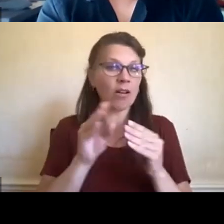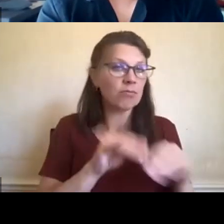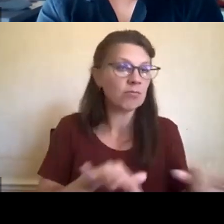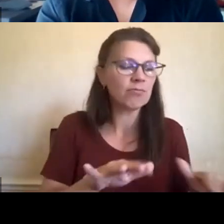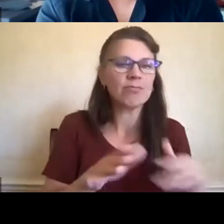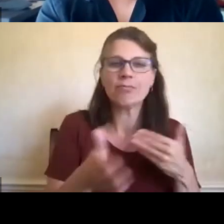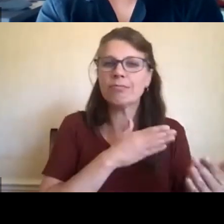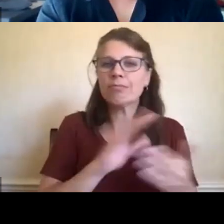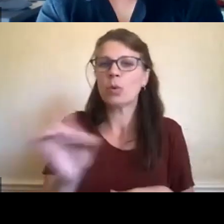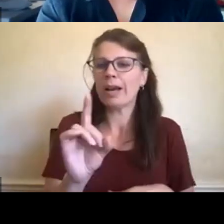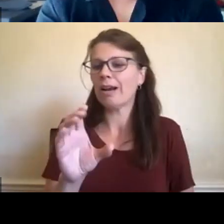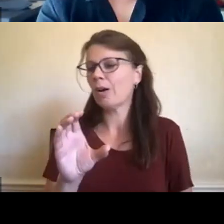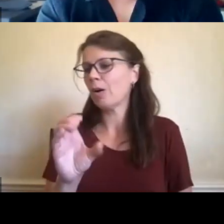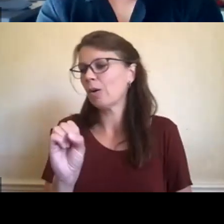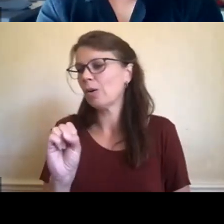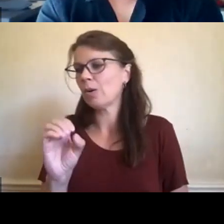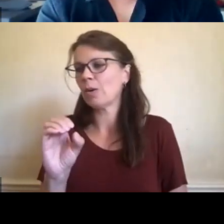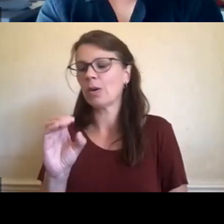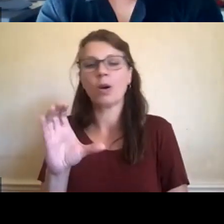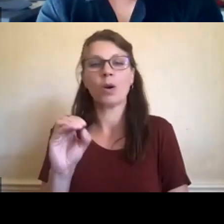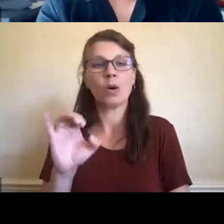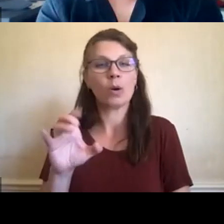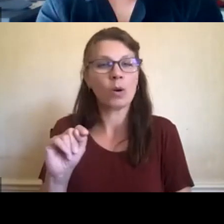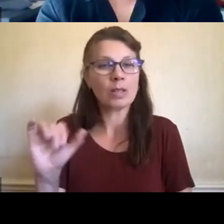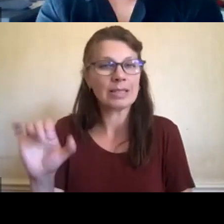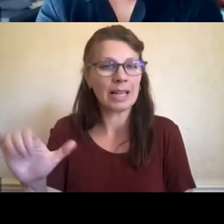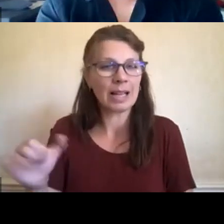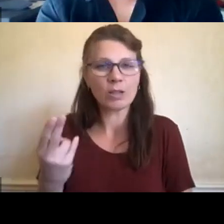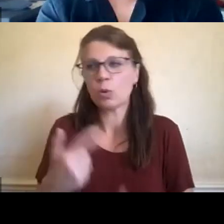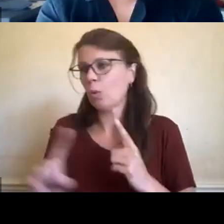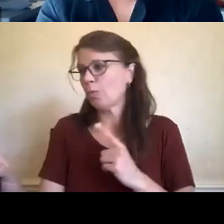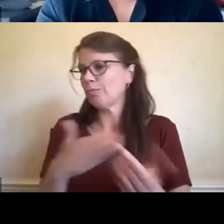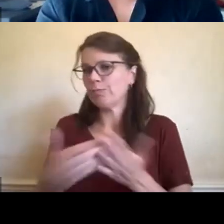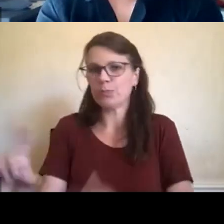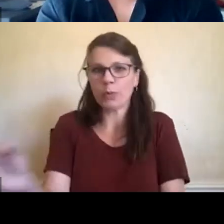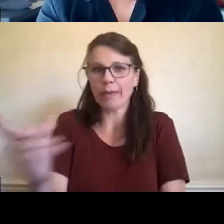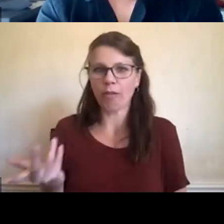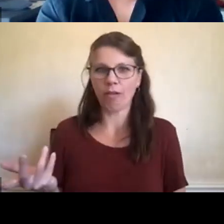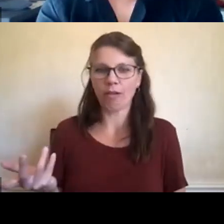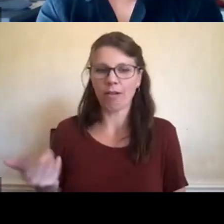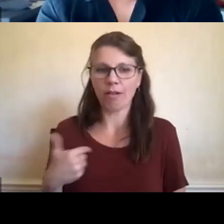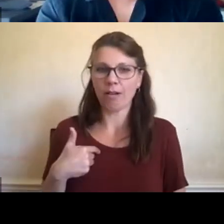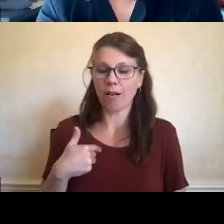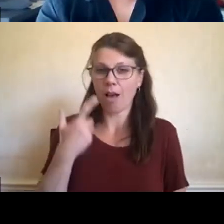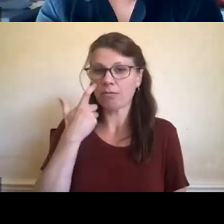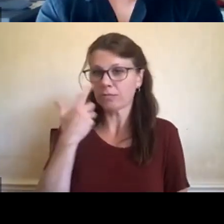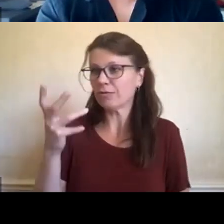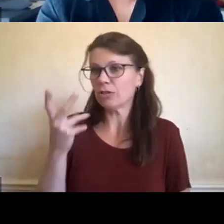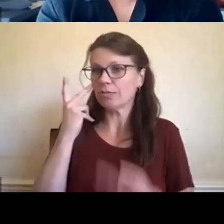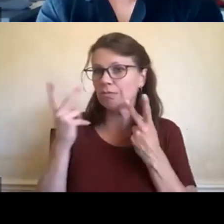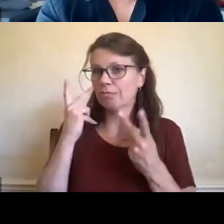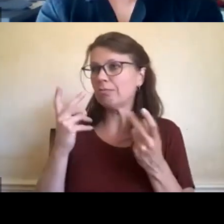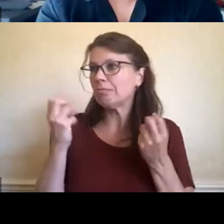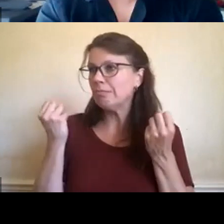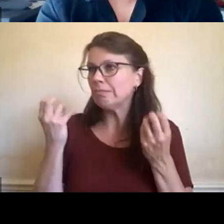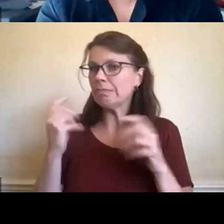with Coast Salish people. Like I've been so honored to, to bear witness to many Coast Salish, um, Coast